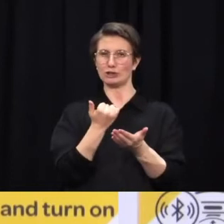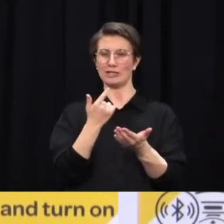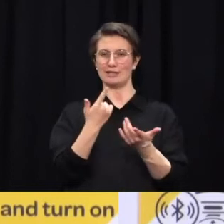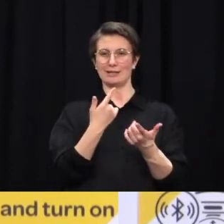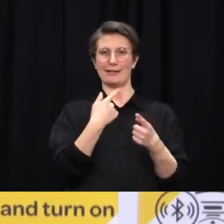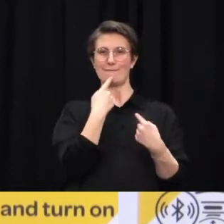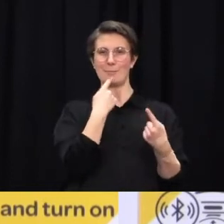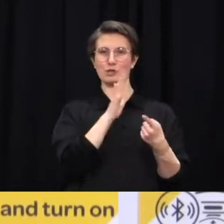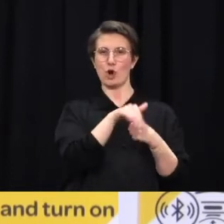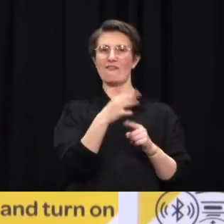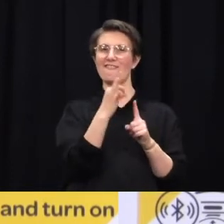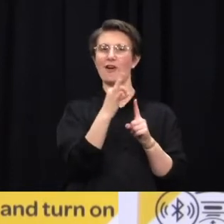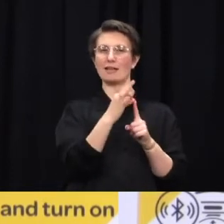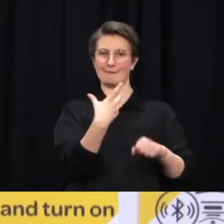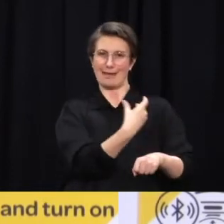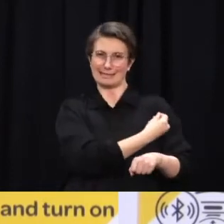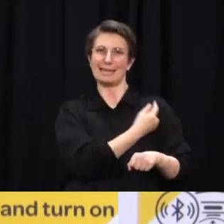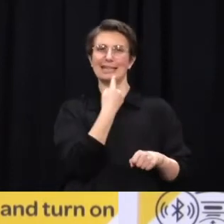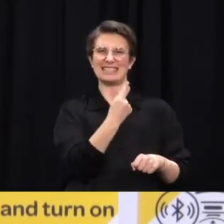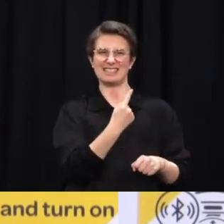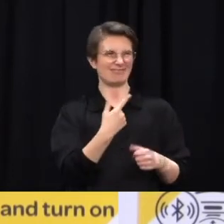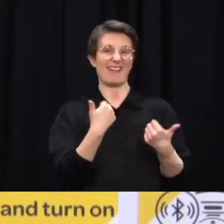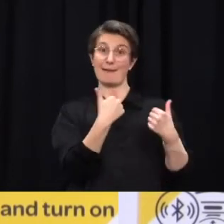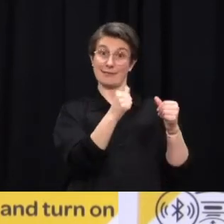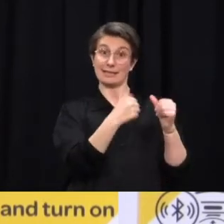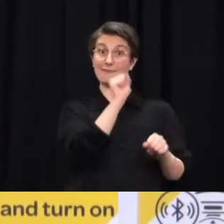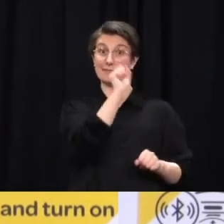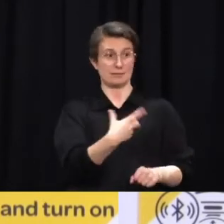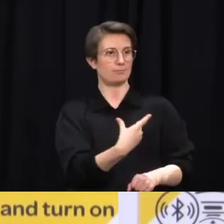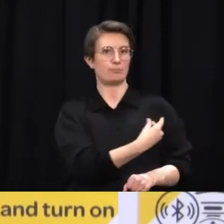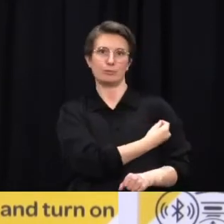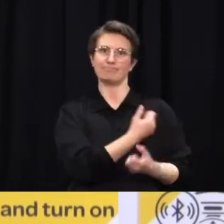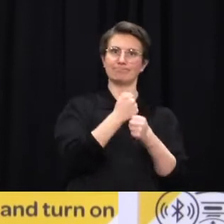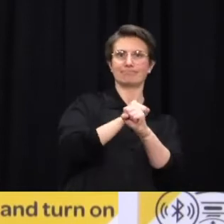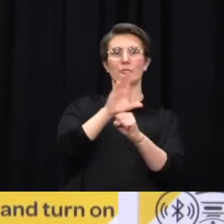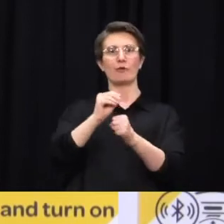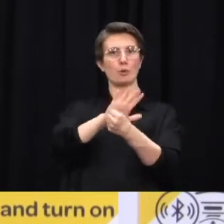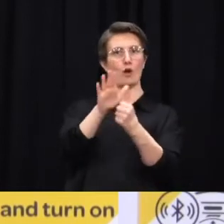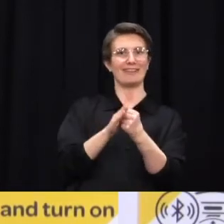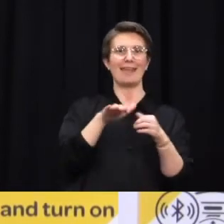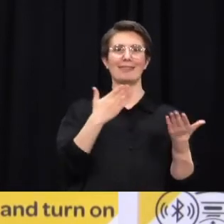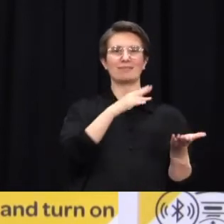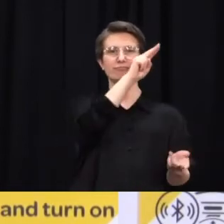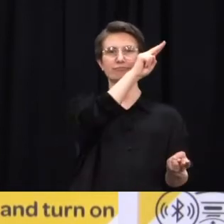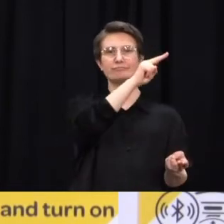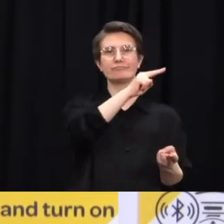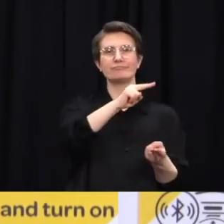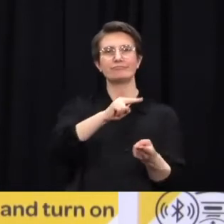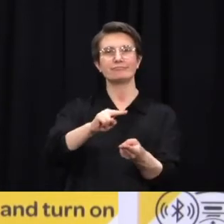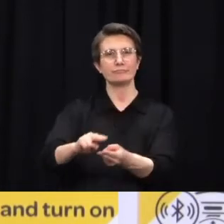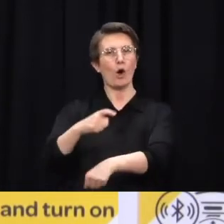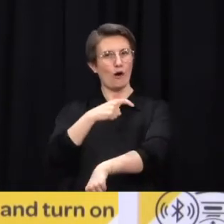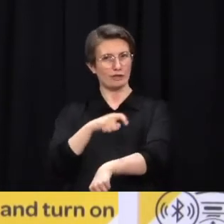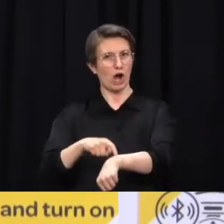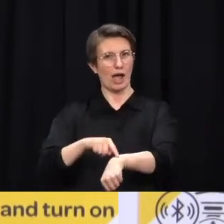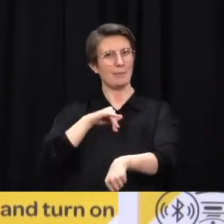less effective four or five months after the second dose. Are you concerned that when you do water booster shots, that four or five months period